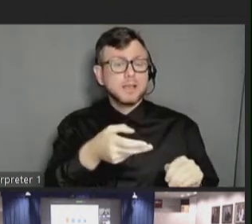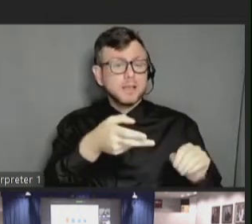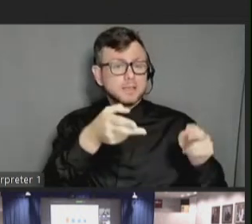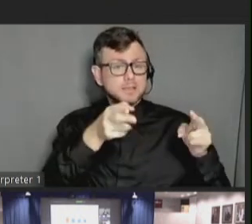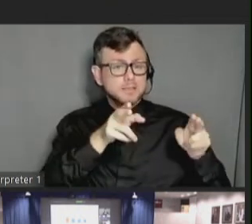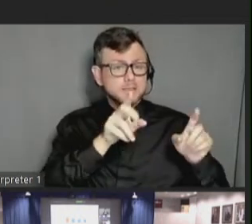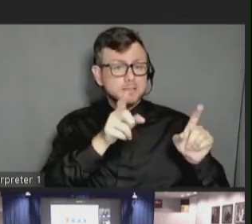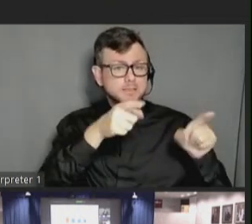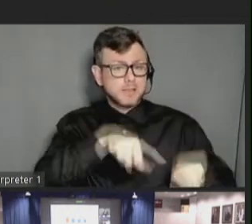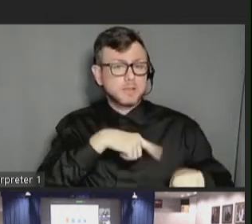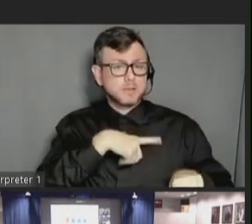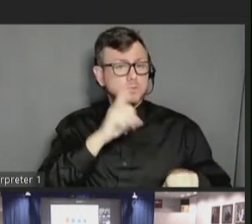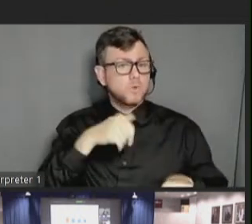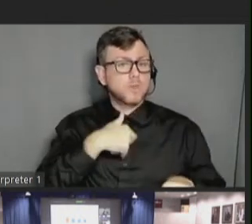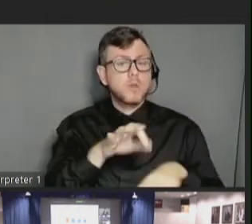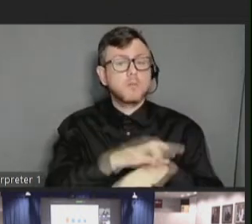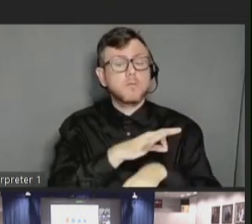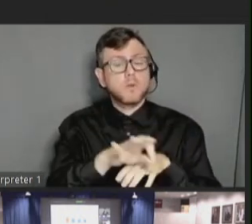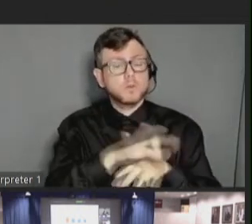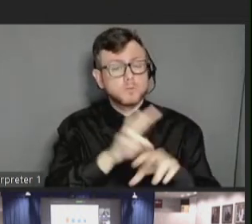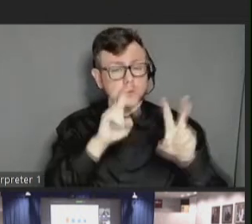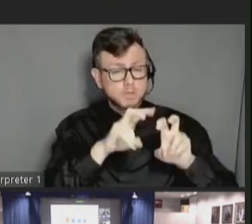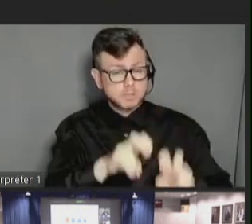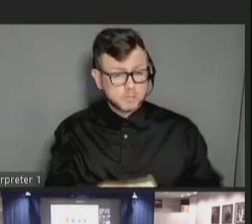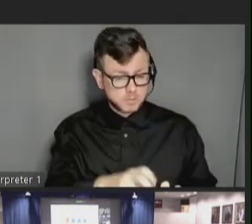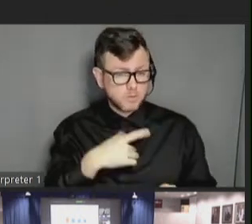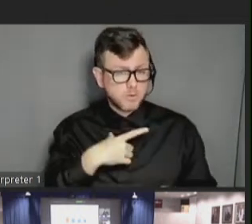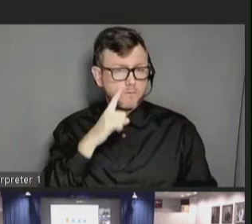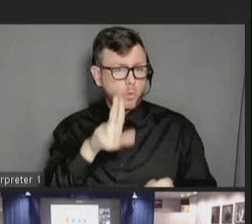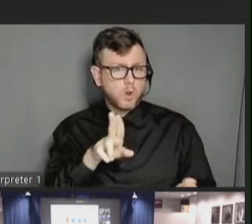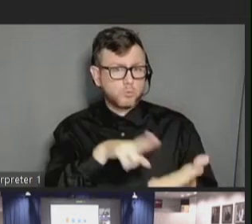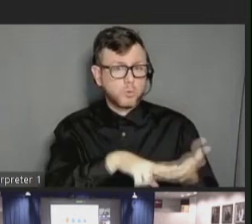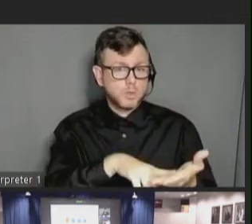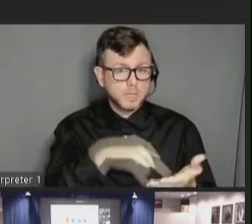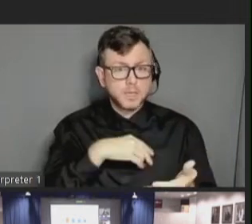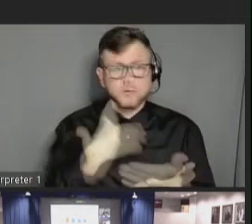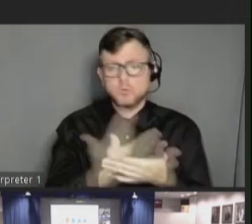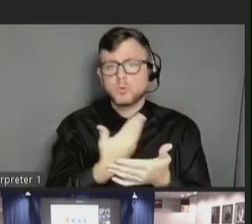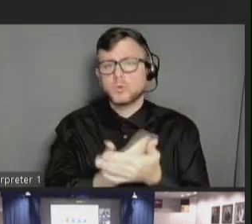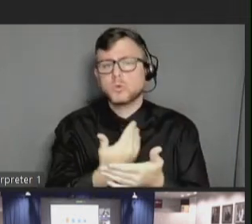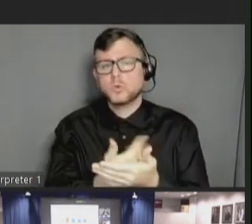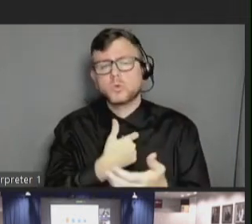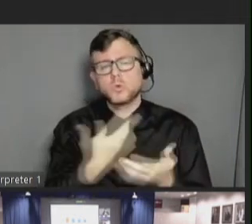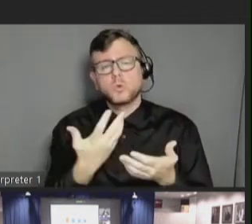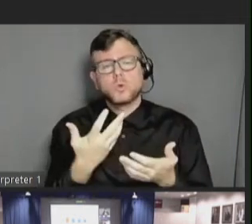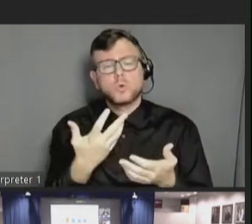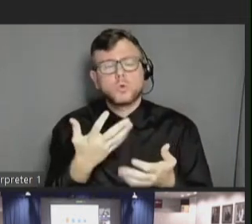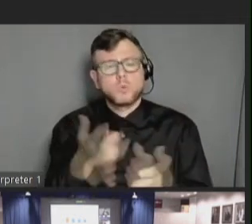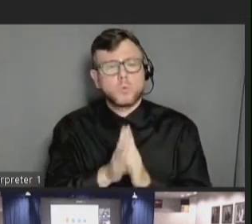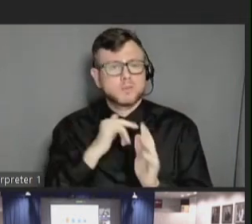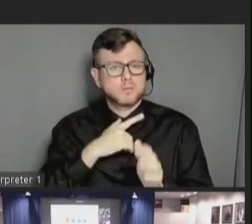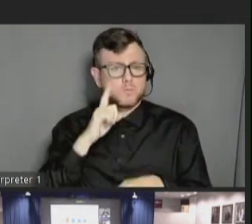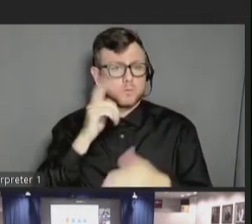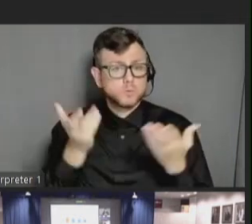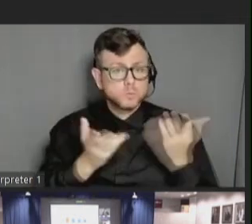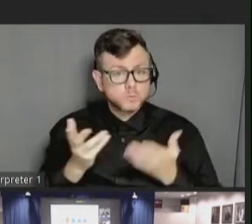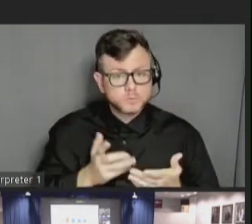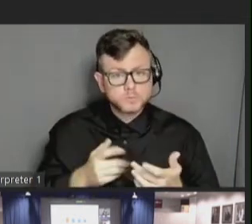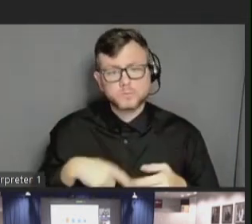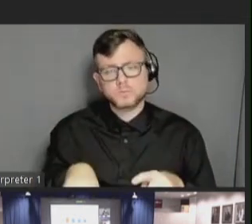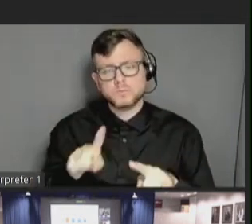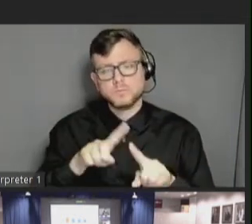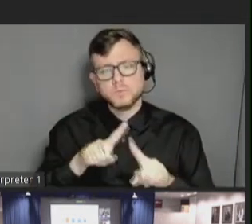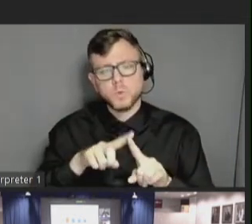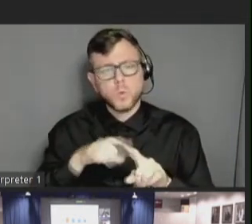functional assessment that it does for its enrollees. So when someone is newly requesting services or at least